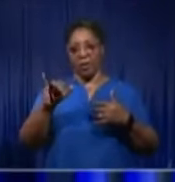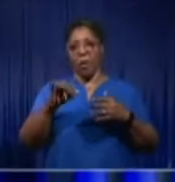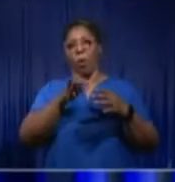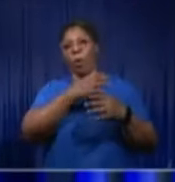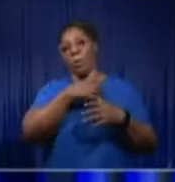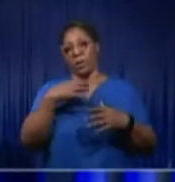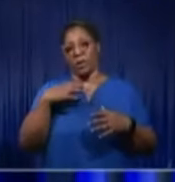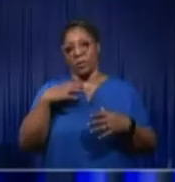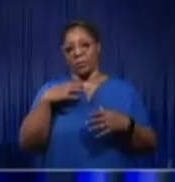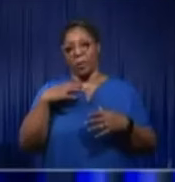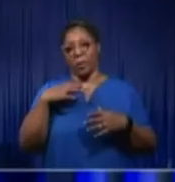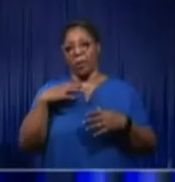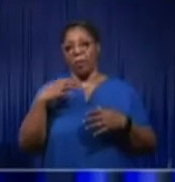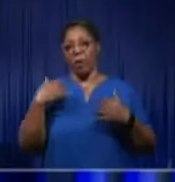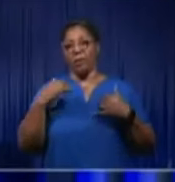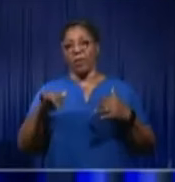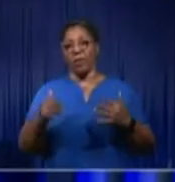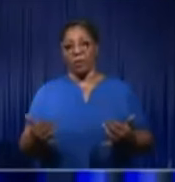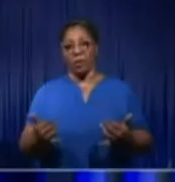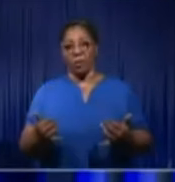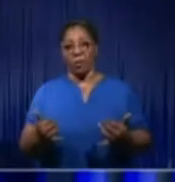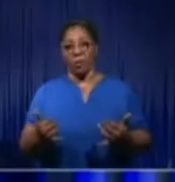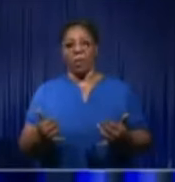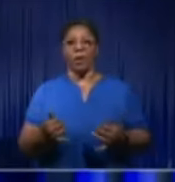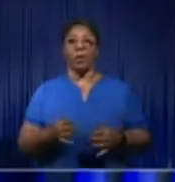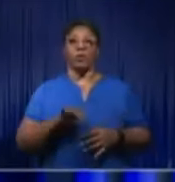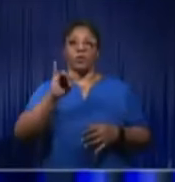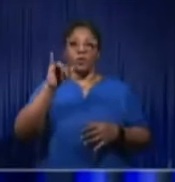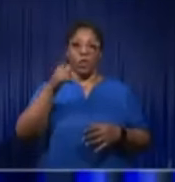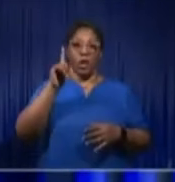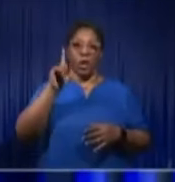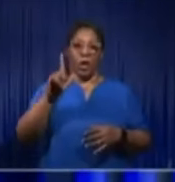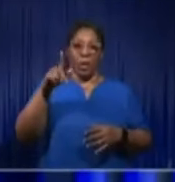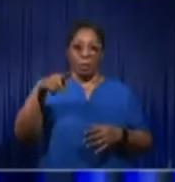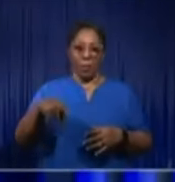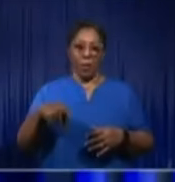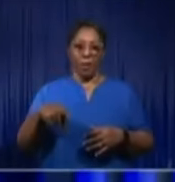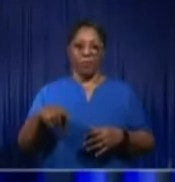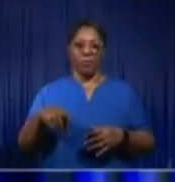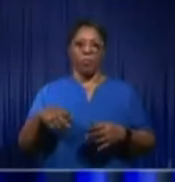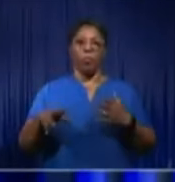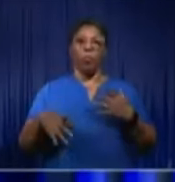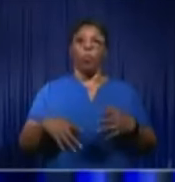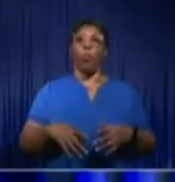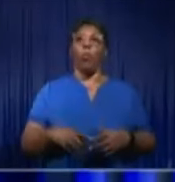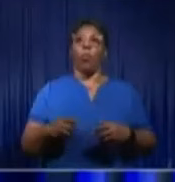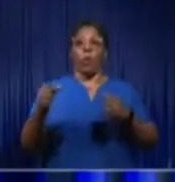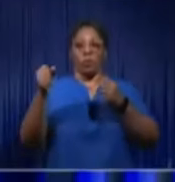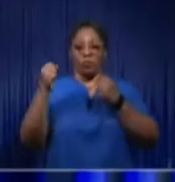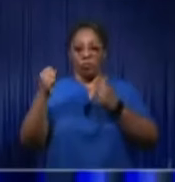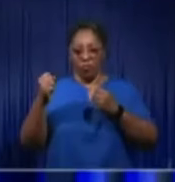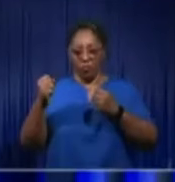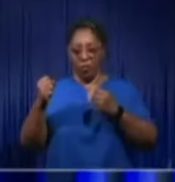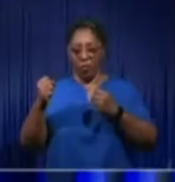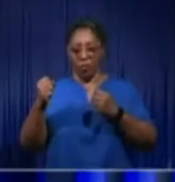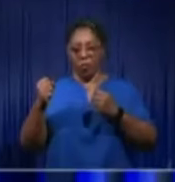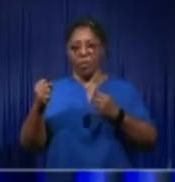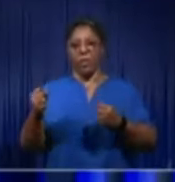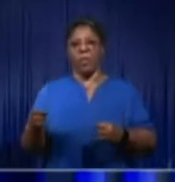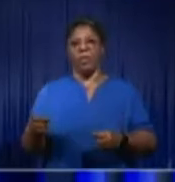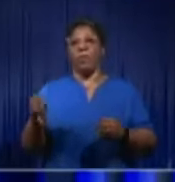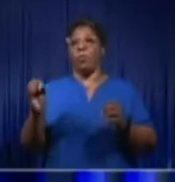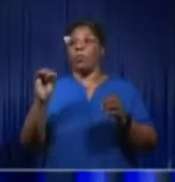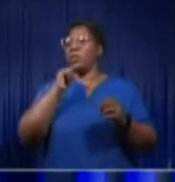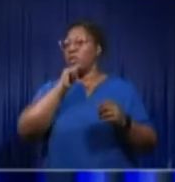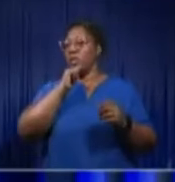was passed by the Jamaica Labor Party, we stand firm that there will be no corruption in the award of contracts